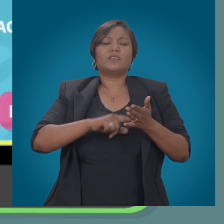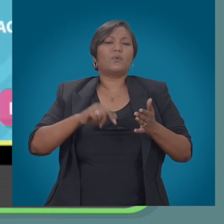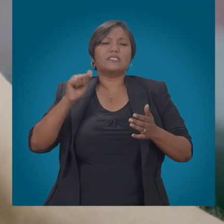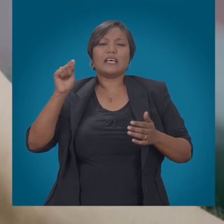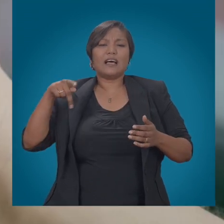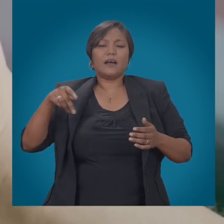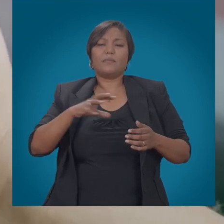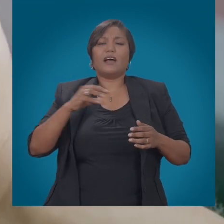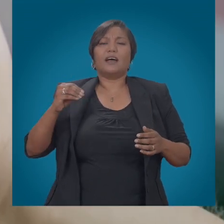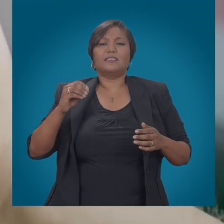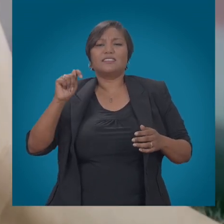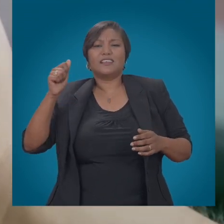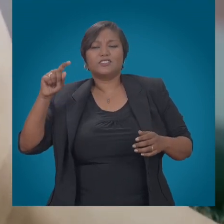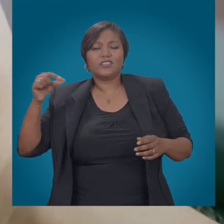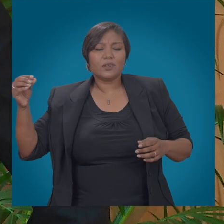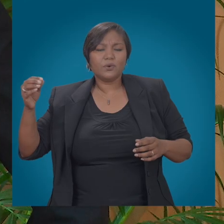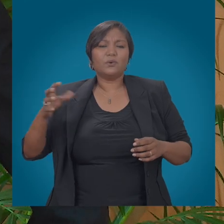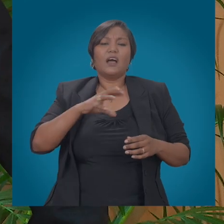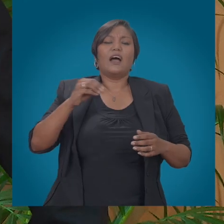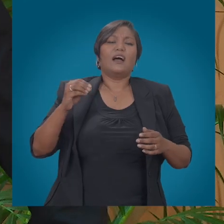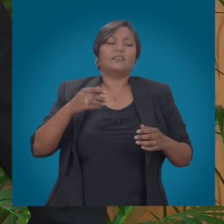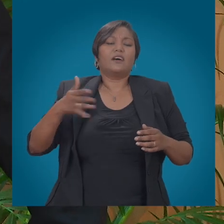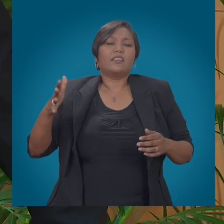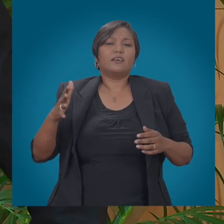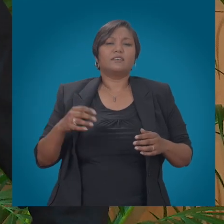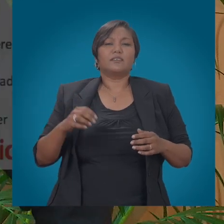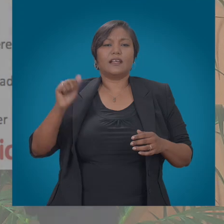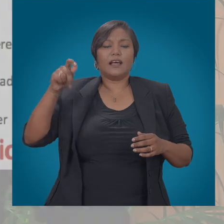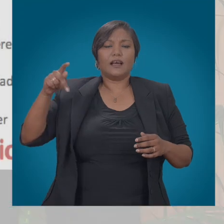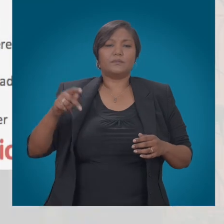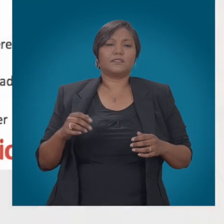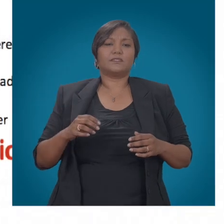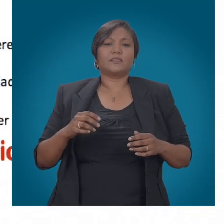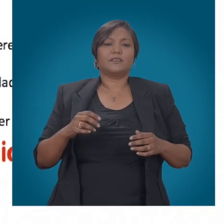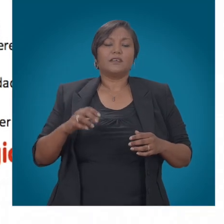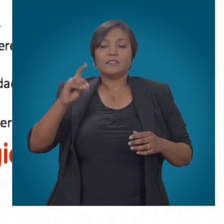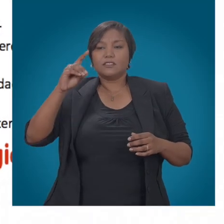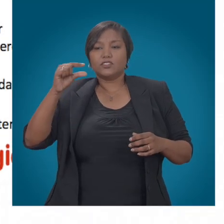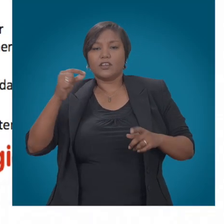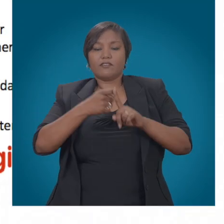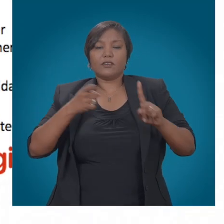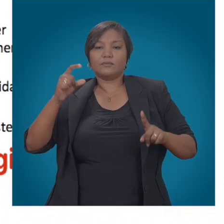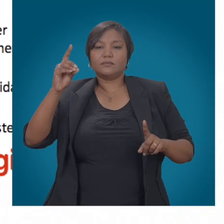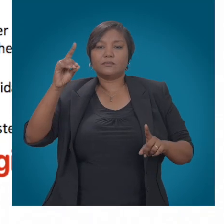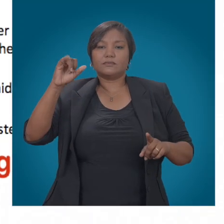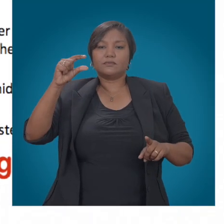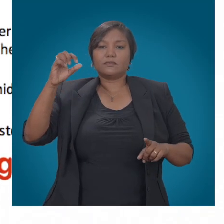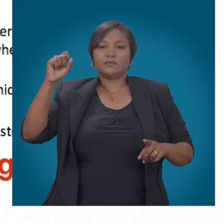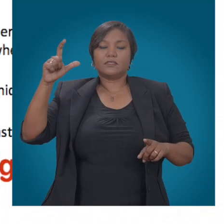erosion of revenues on its traditional network. Voice and SMS revenues will decline by, I think,